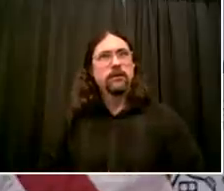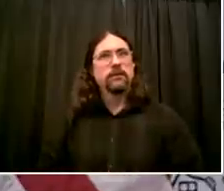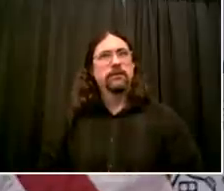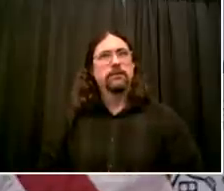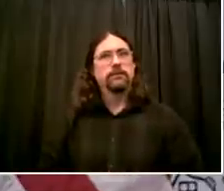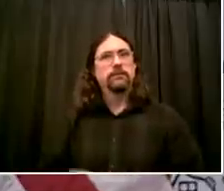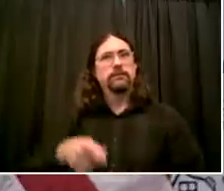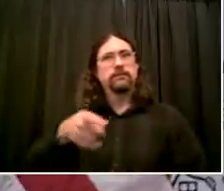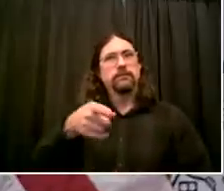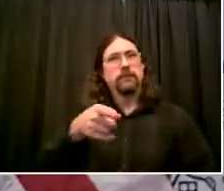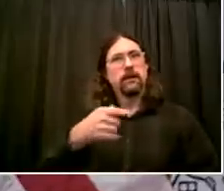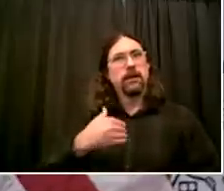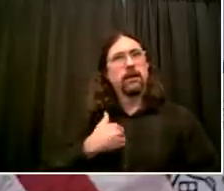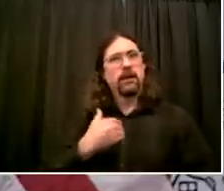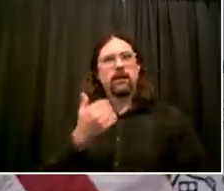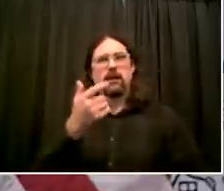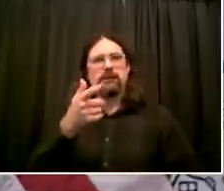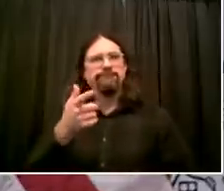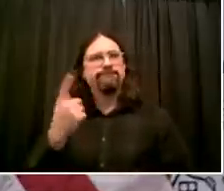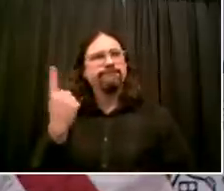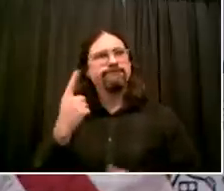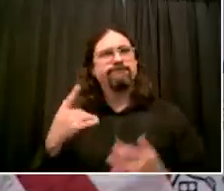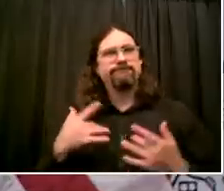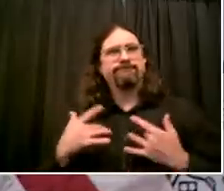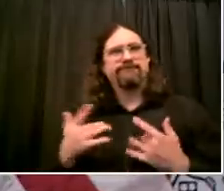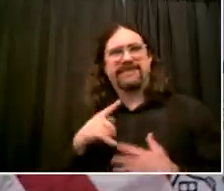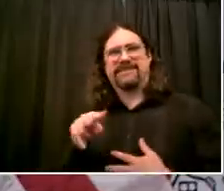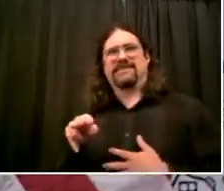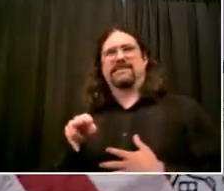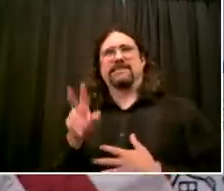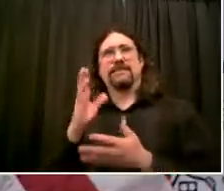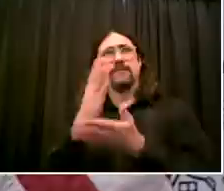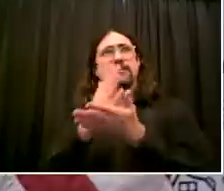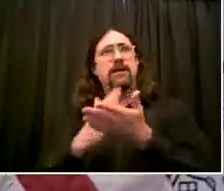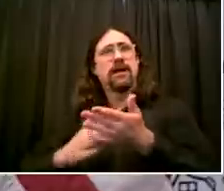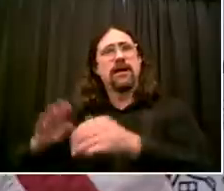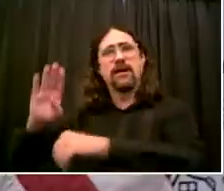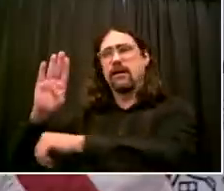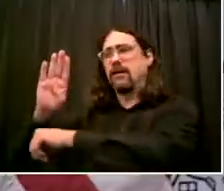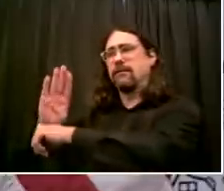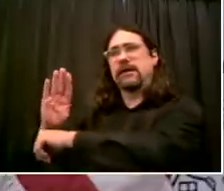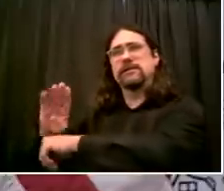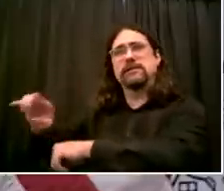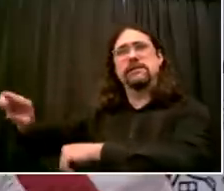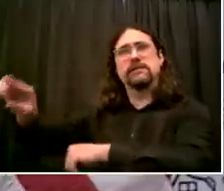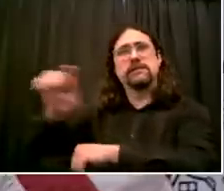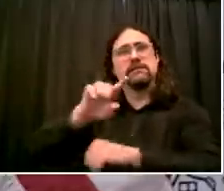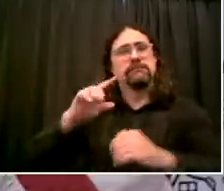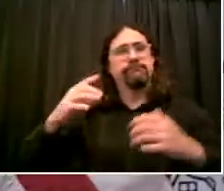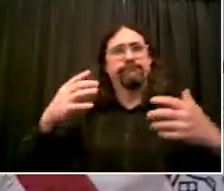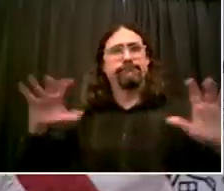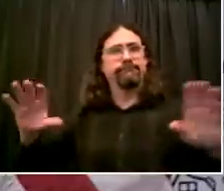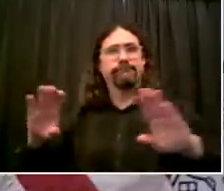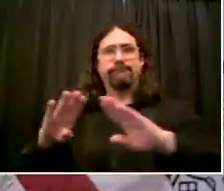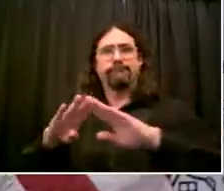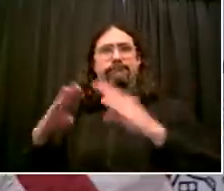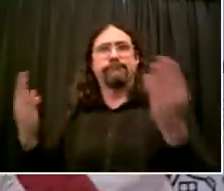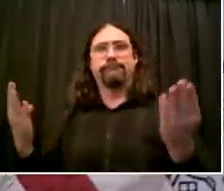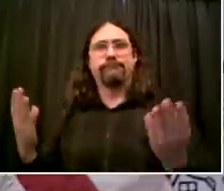have a second question. Yeah. Katie, look, it's a very individual decision and absolutely respect the rights of any business.